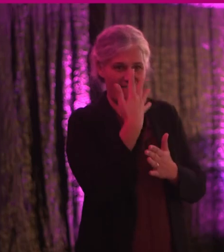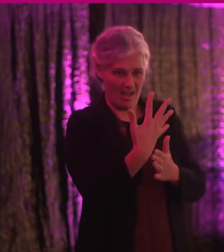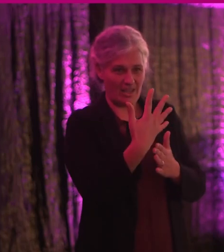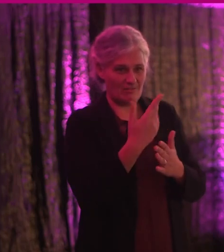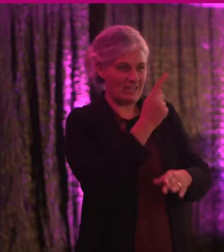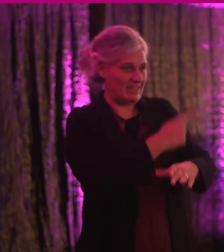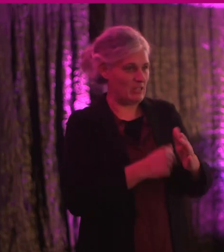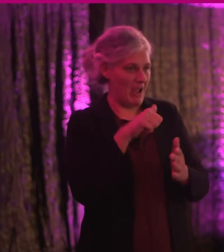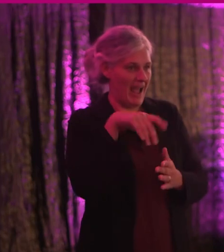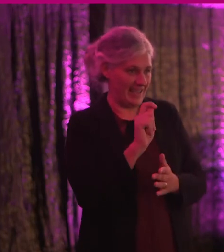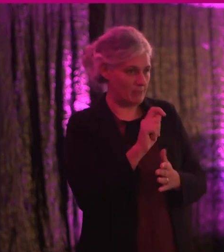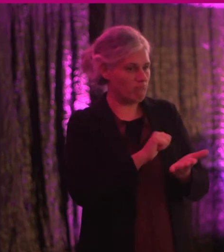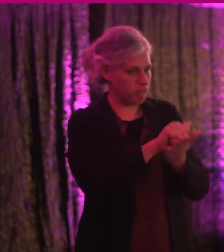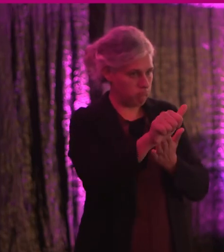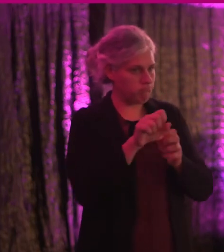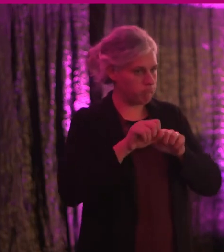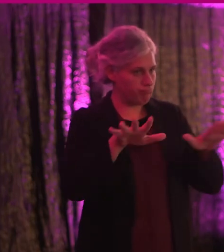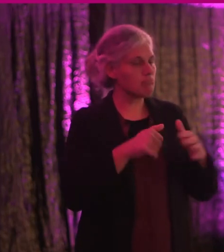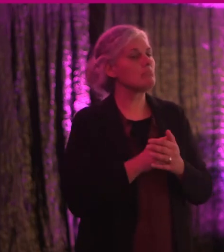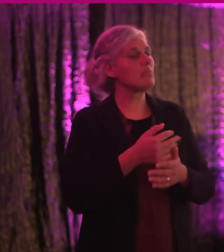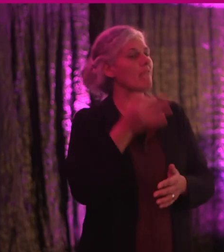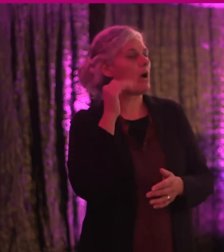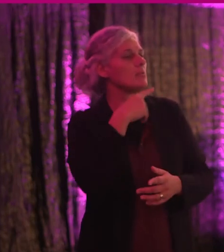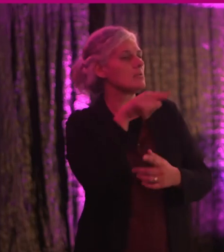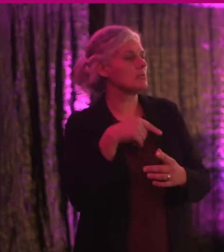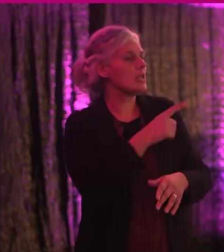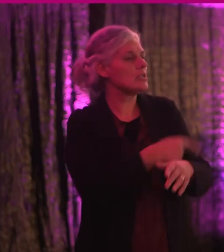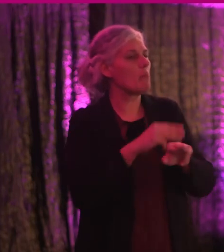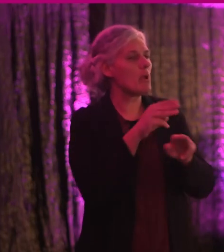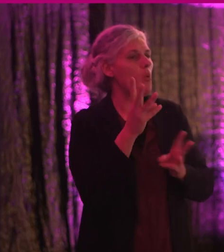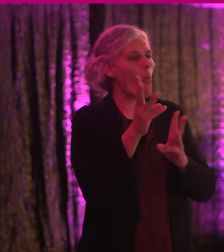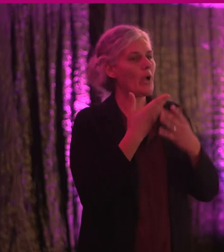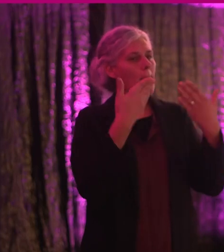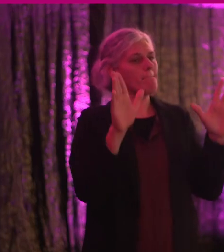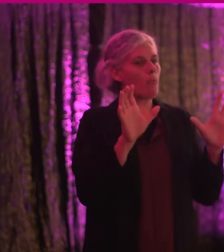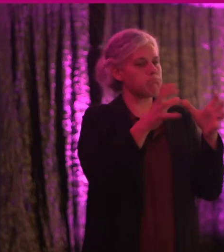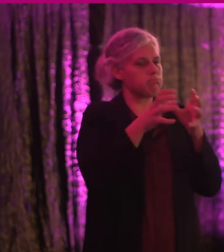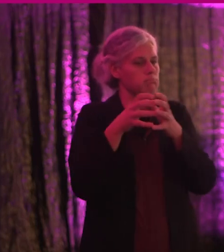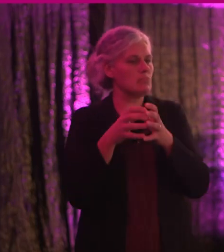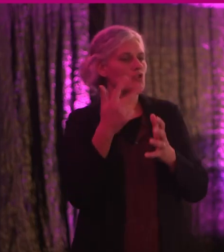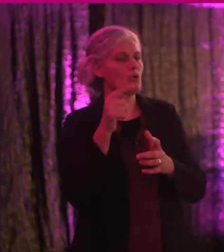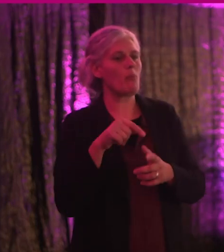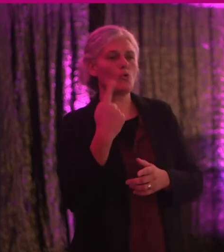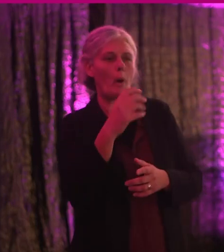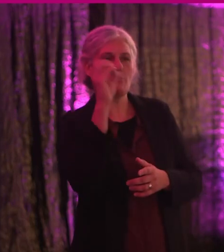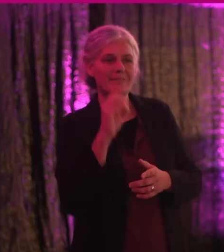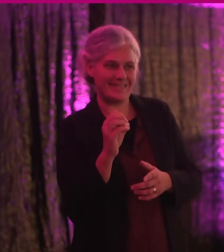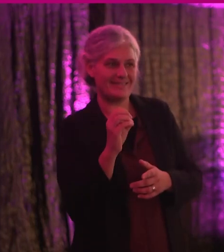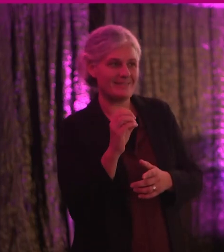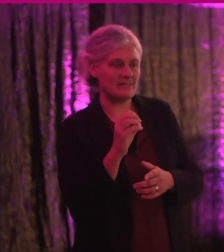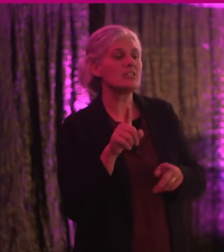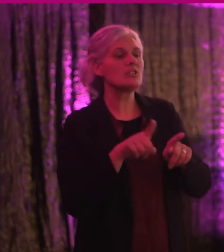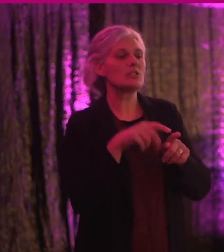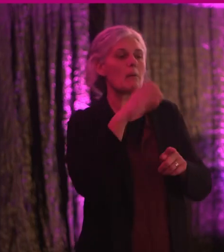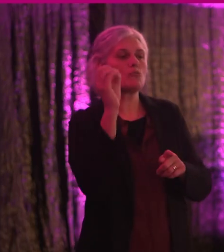Act was published, and found that the percentage of disabled people working in the public sector was 3.1%, the same